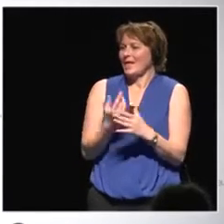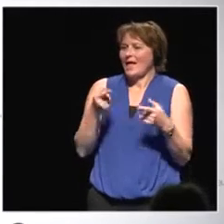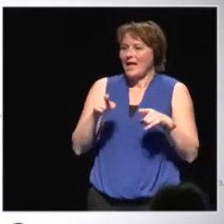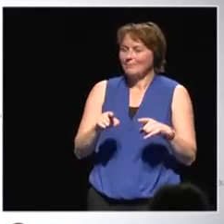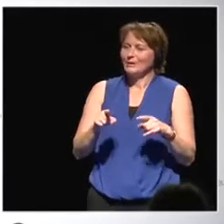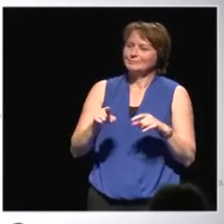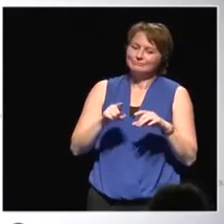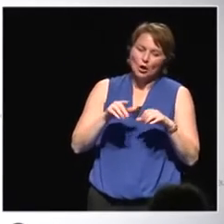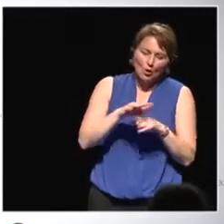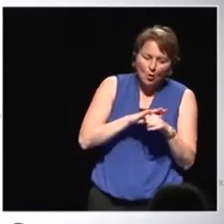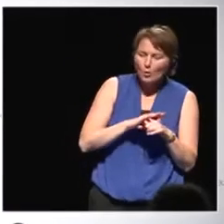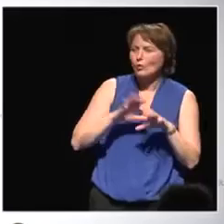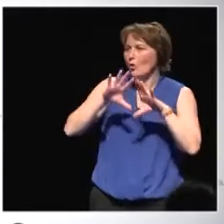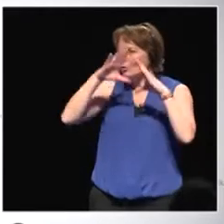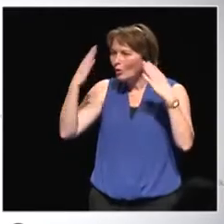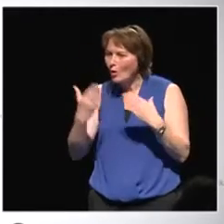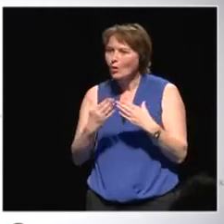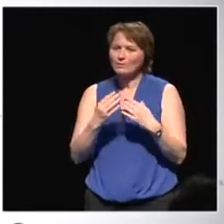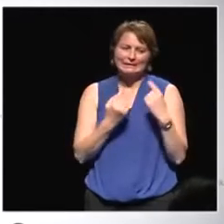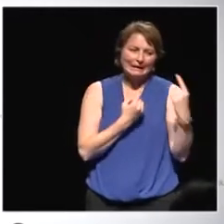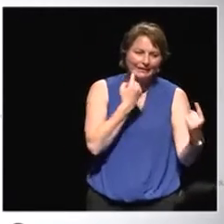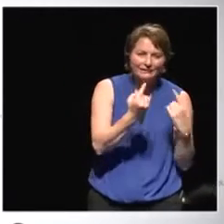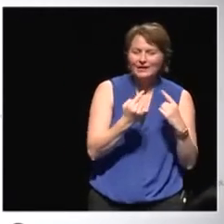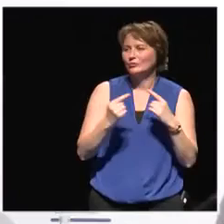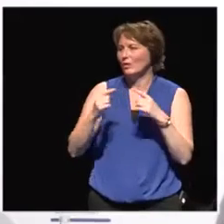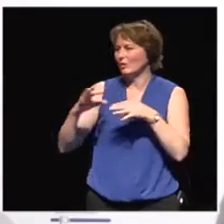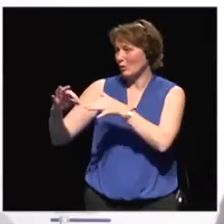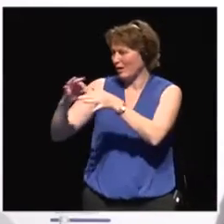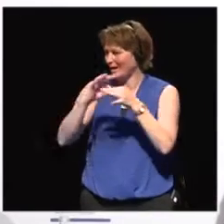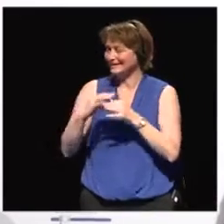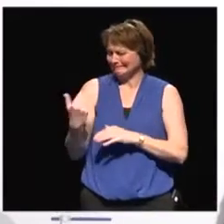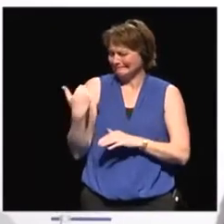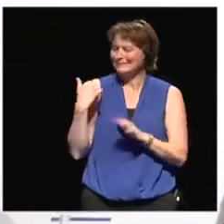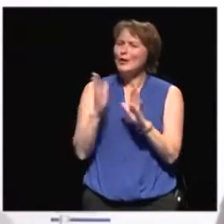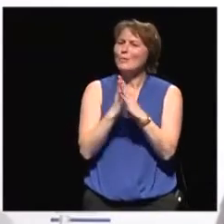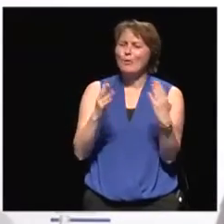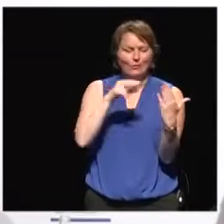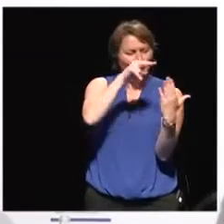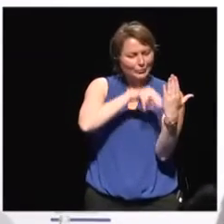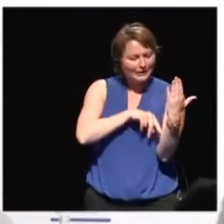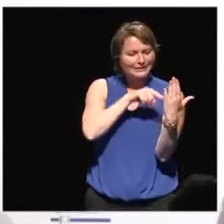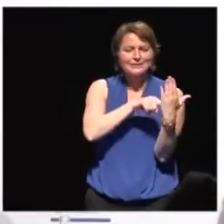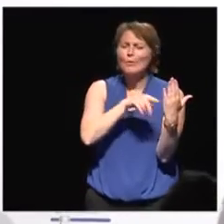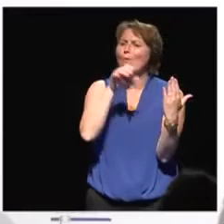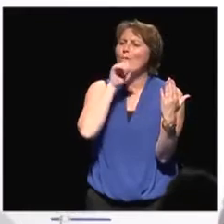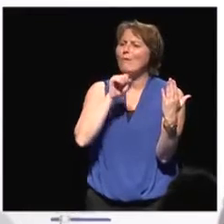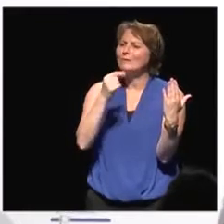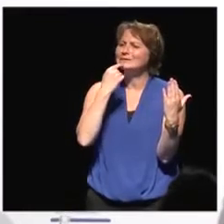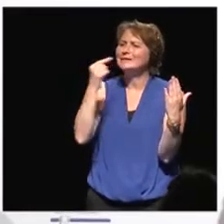local and global and individual and collective. And I read in a book recently that actually the old slogan of